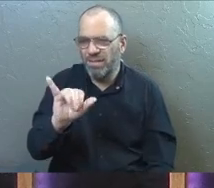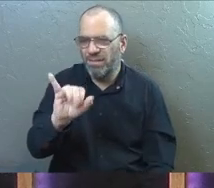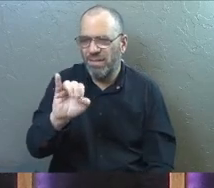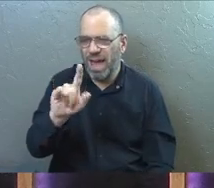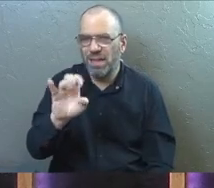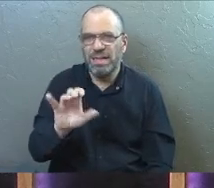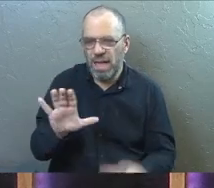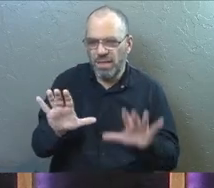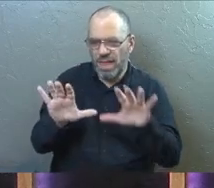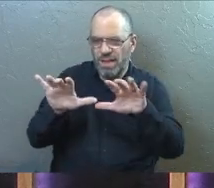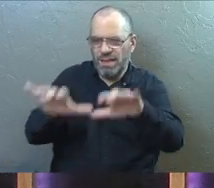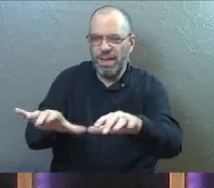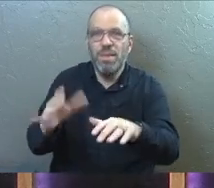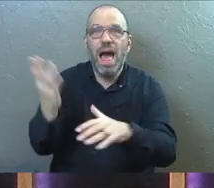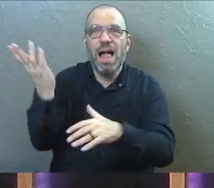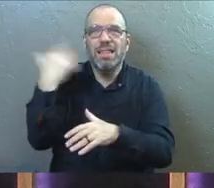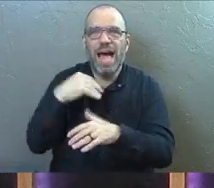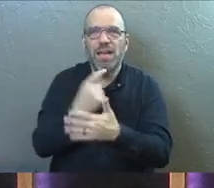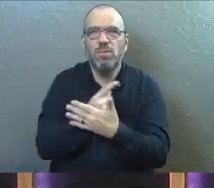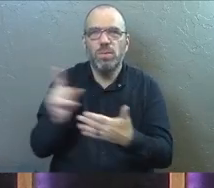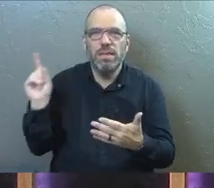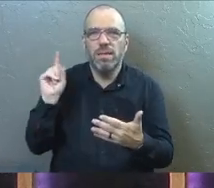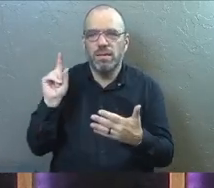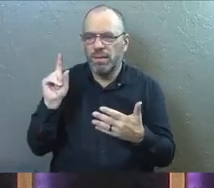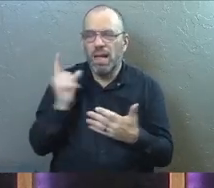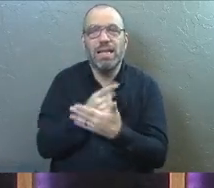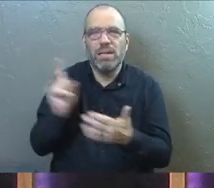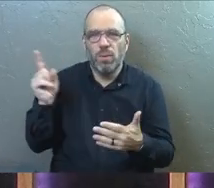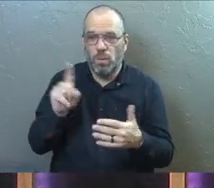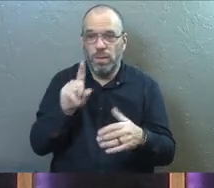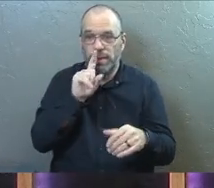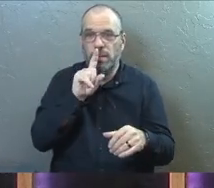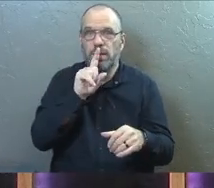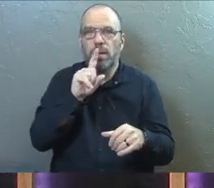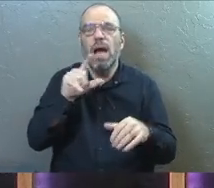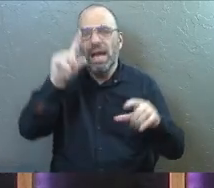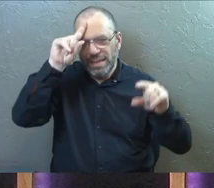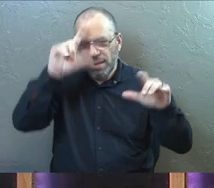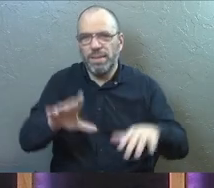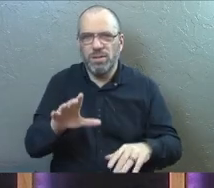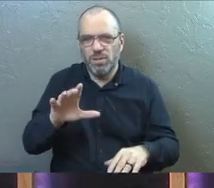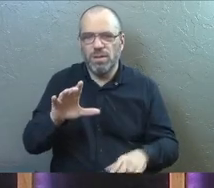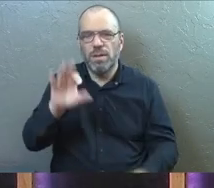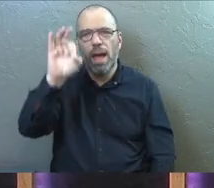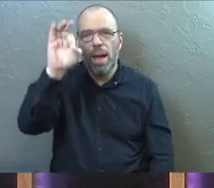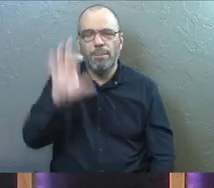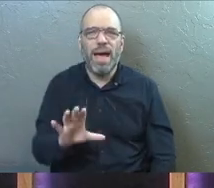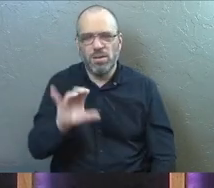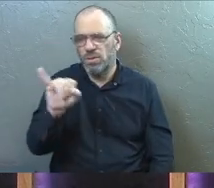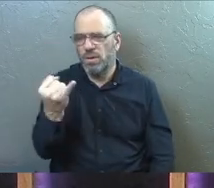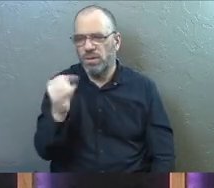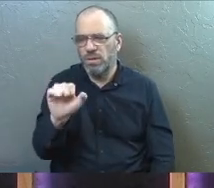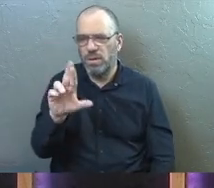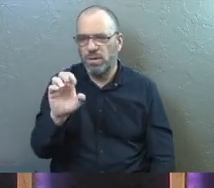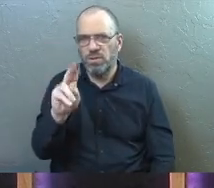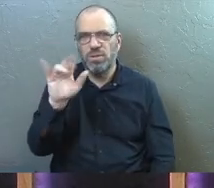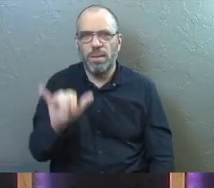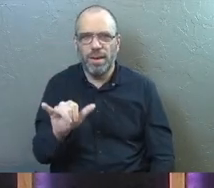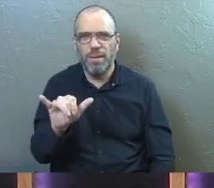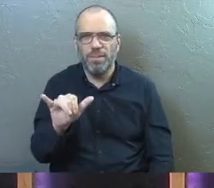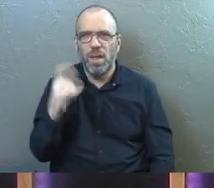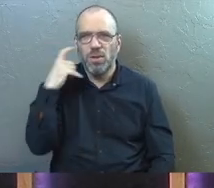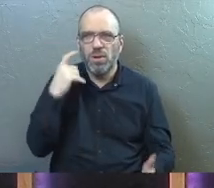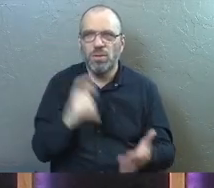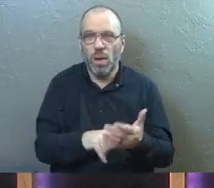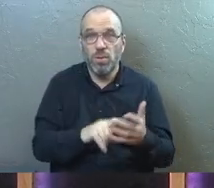their hands on them. We did this last week when we commissioned Pastor Jeremy to be on the pastoral staff here at Grace Fellowship. You